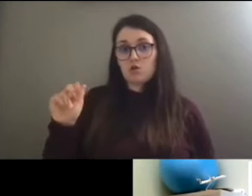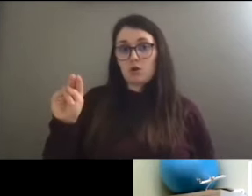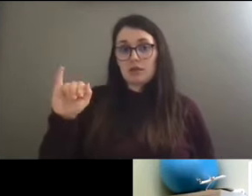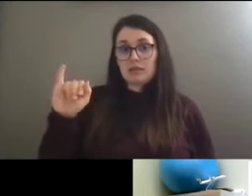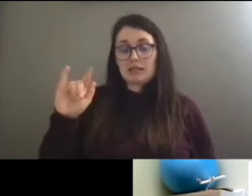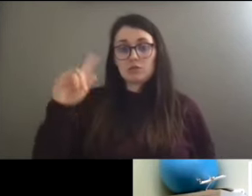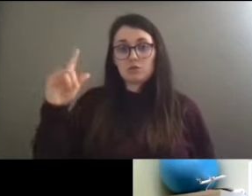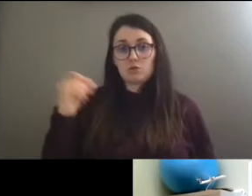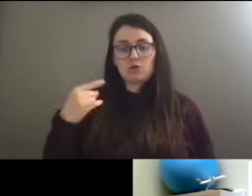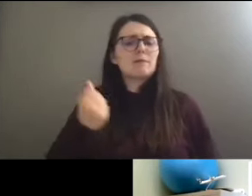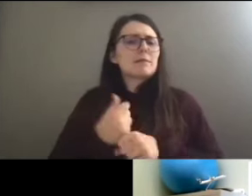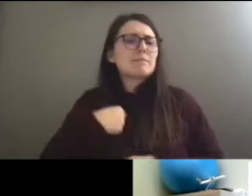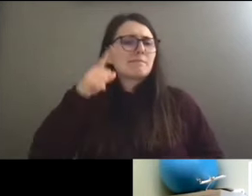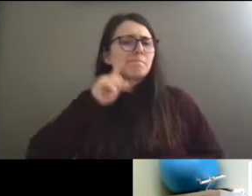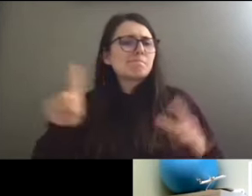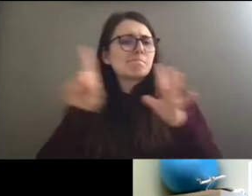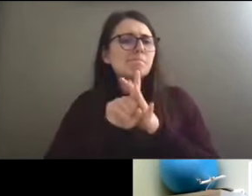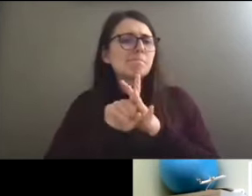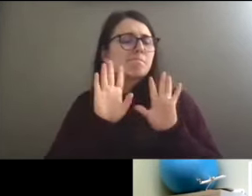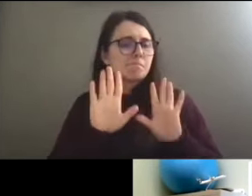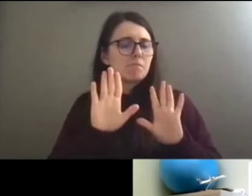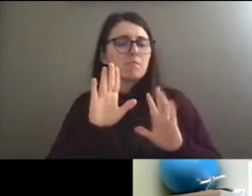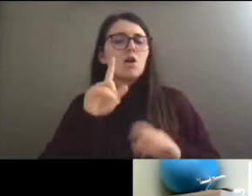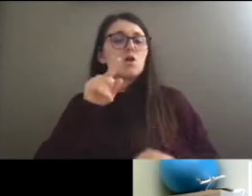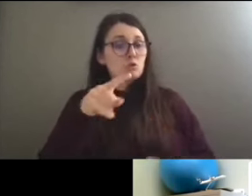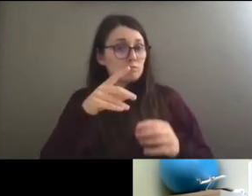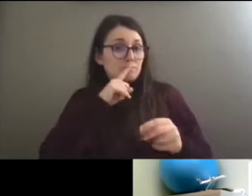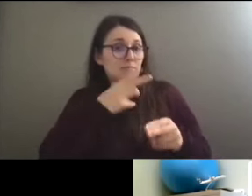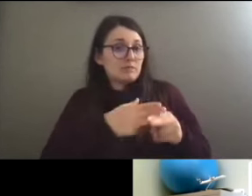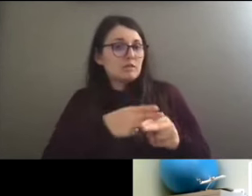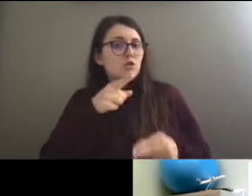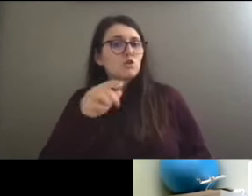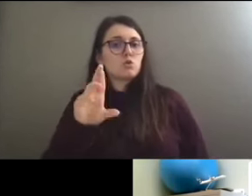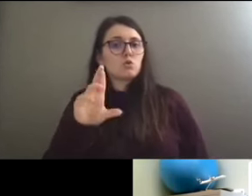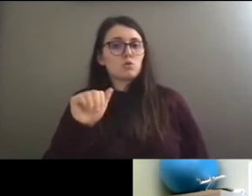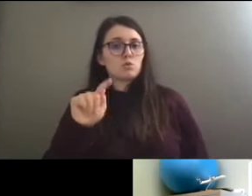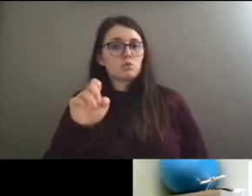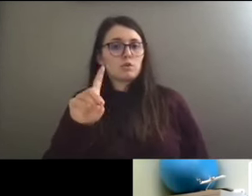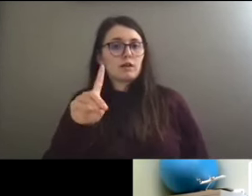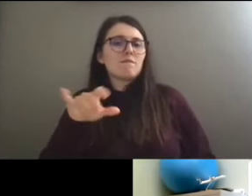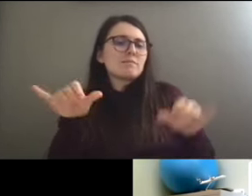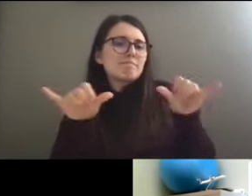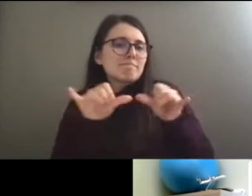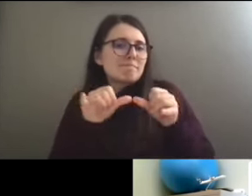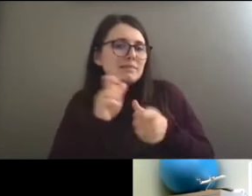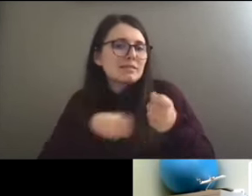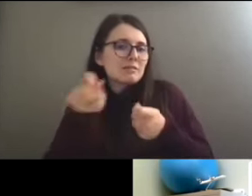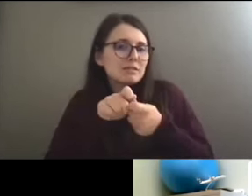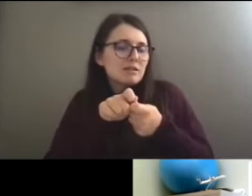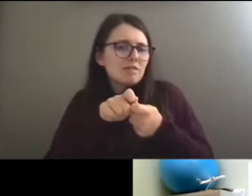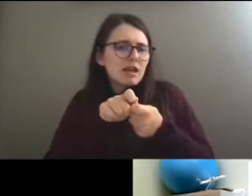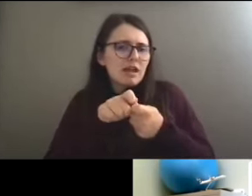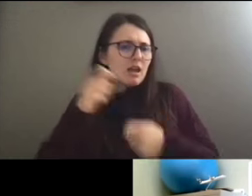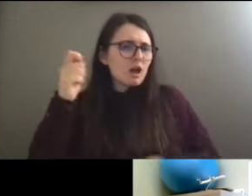have a question about, um, so you had said that you're rated for certain sizes of planes. Is that all due